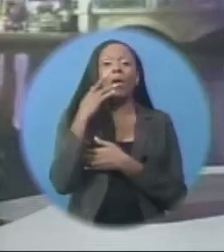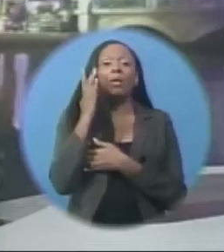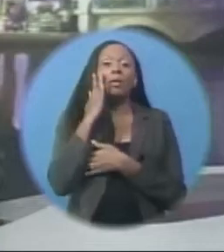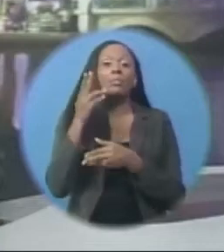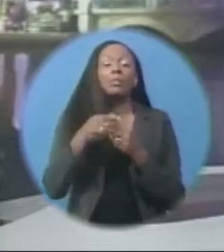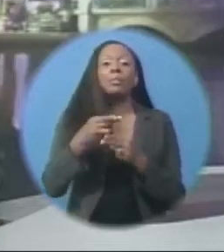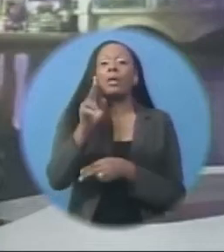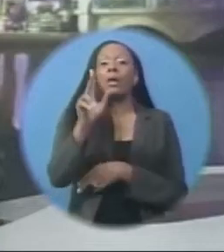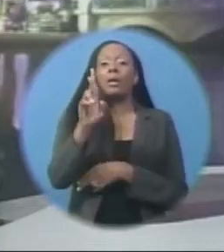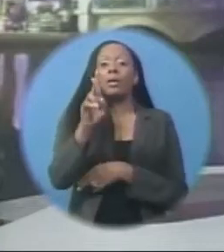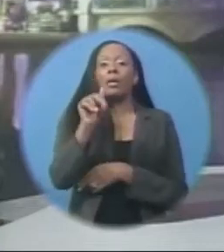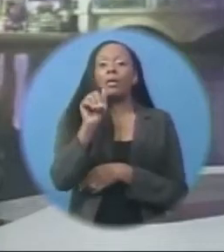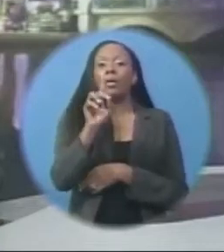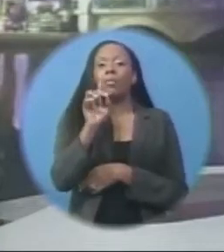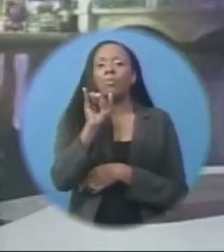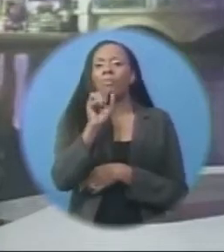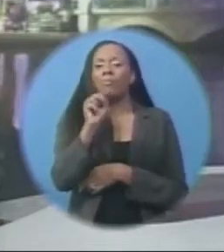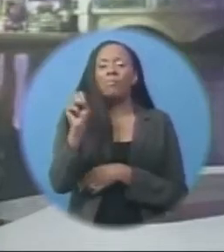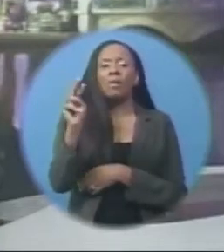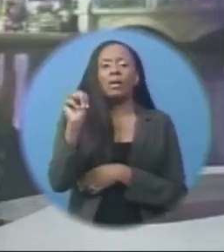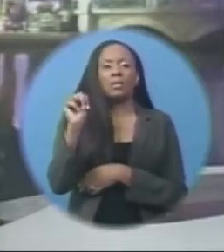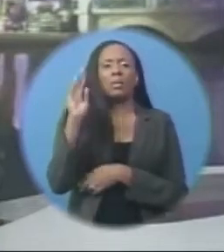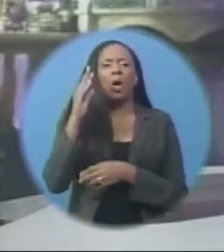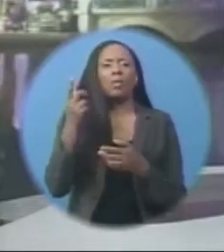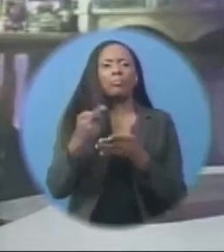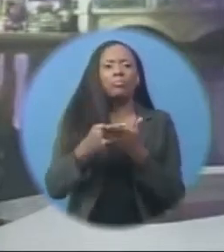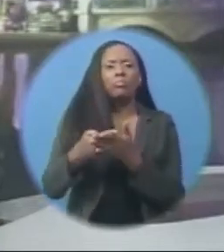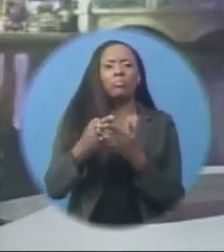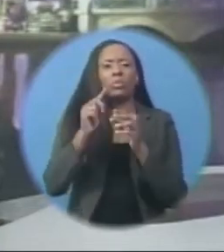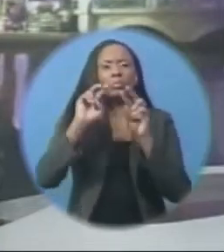A number of issues vital to the sector will be addressed.